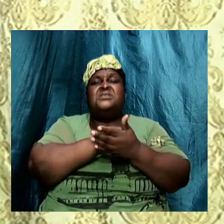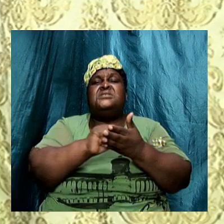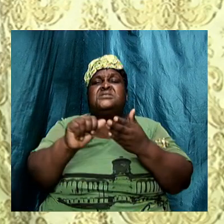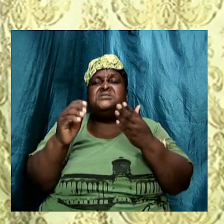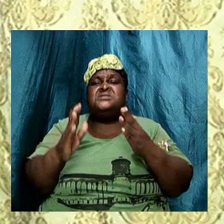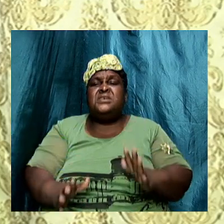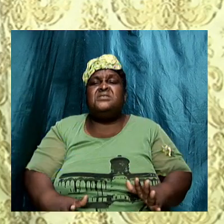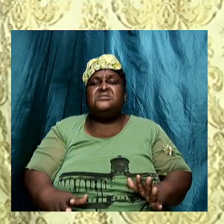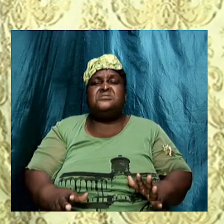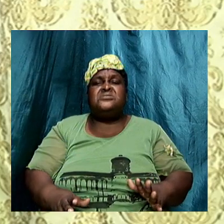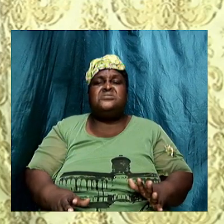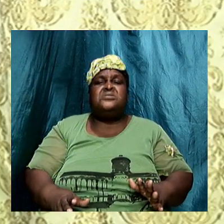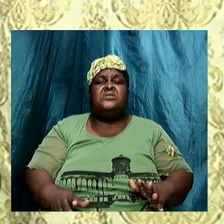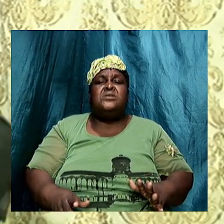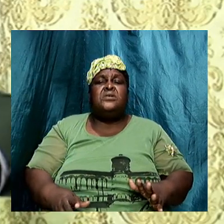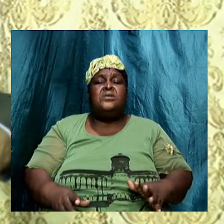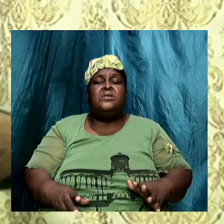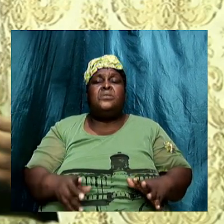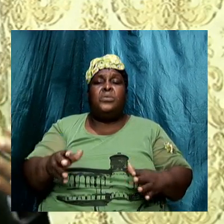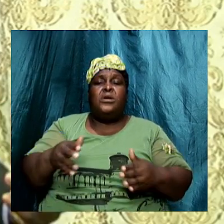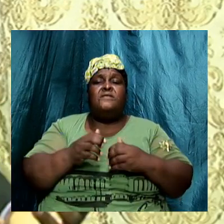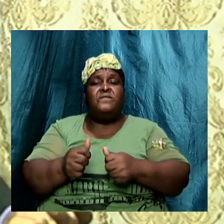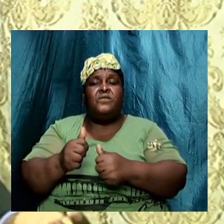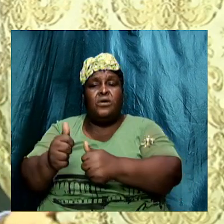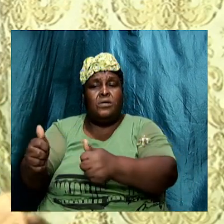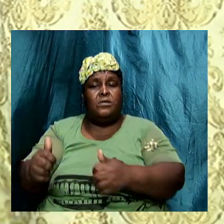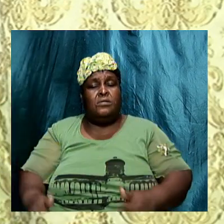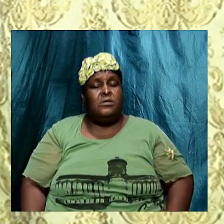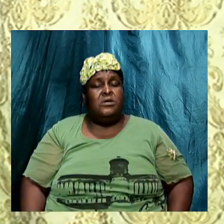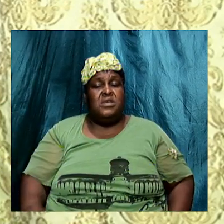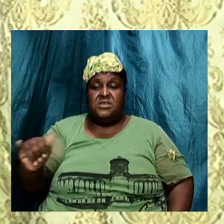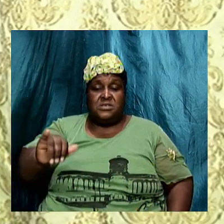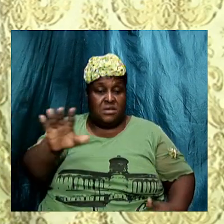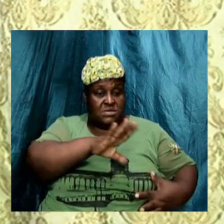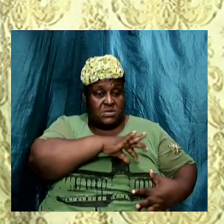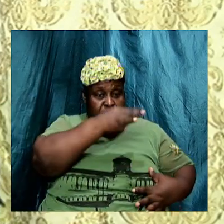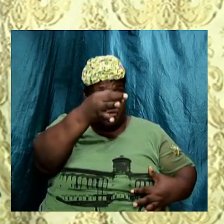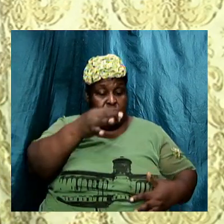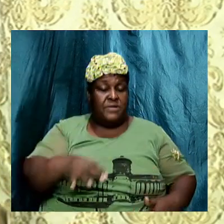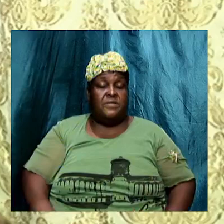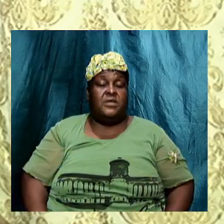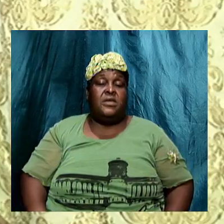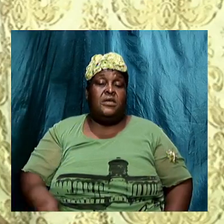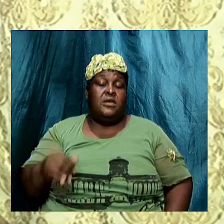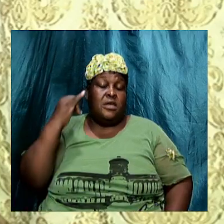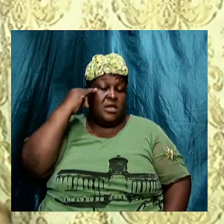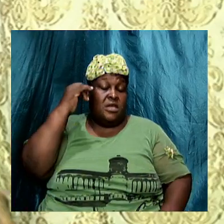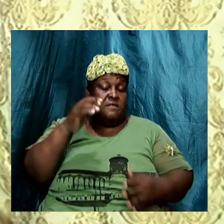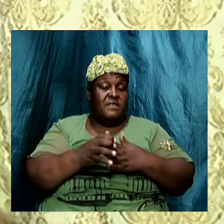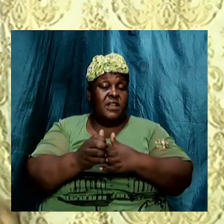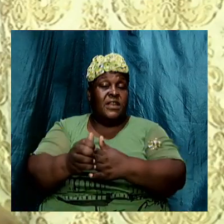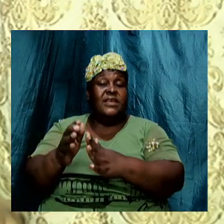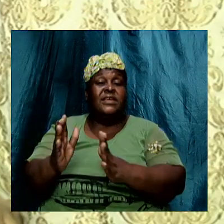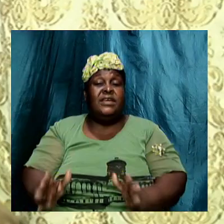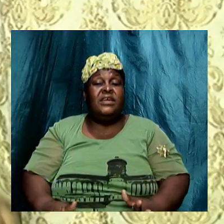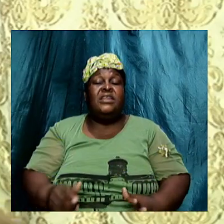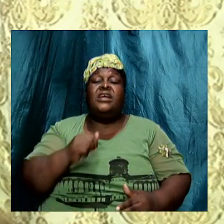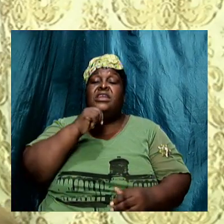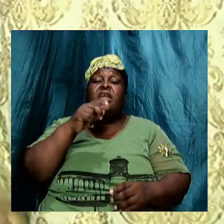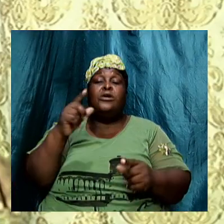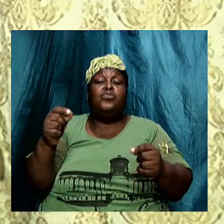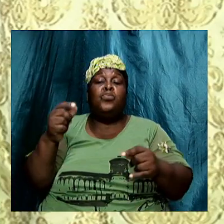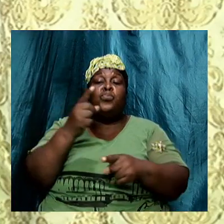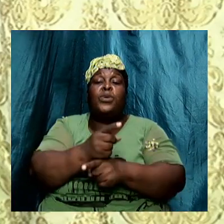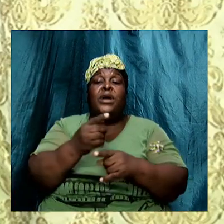upon the leader Will influence his congregation And if the leader Is not doing the right